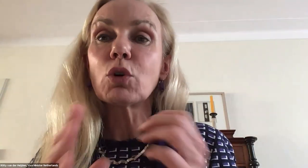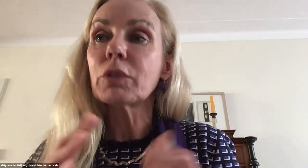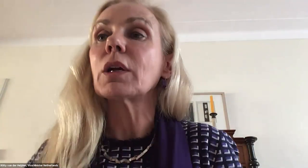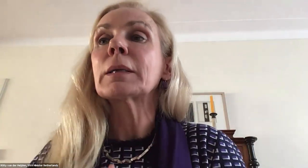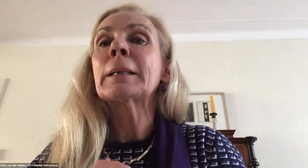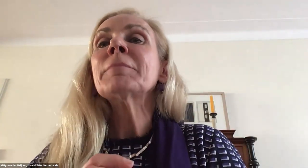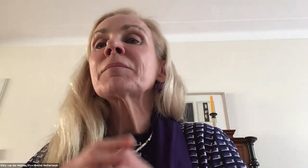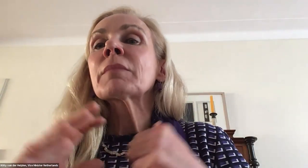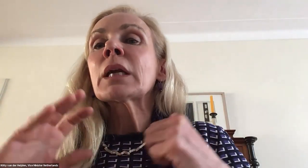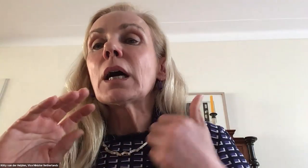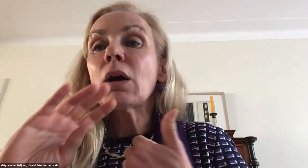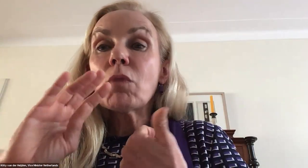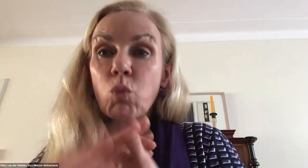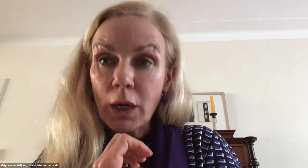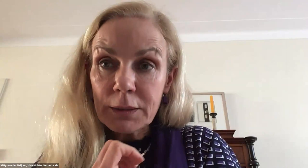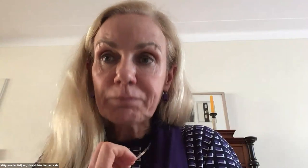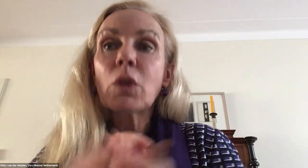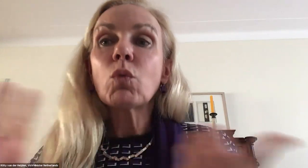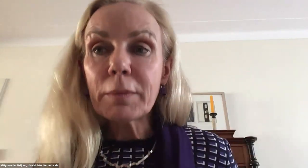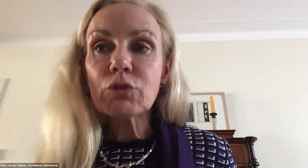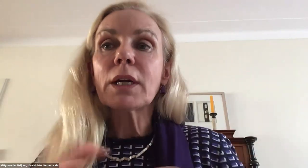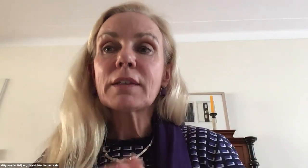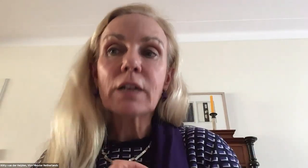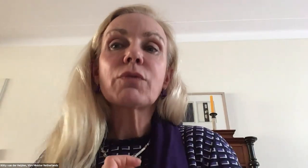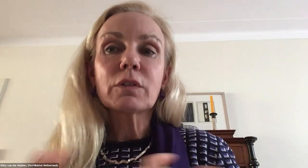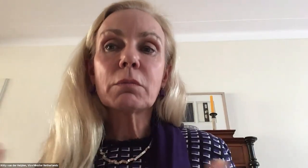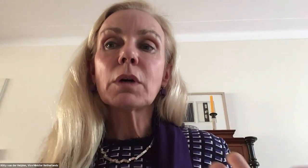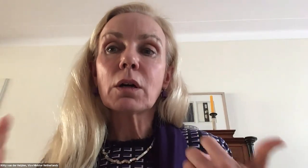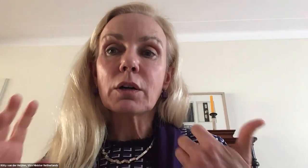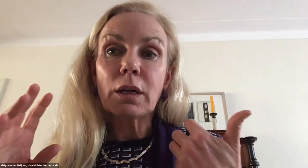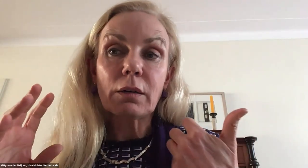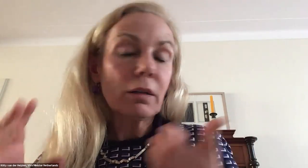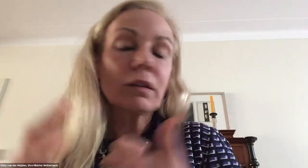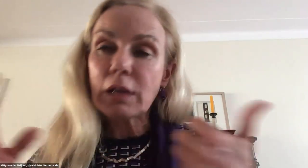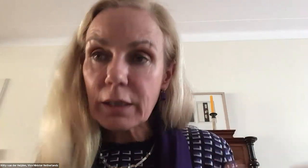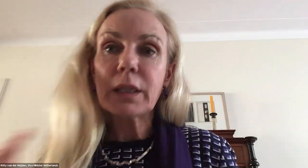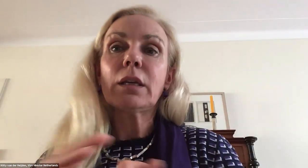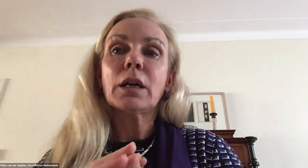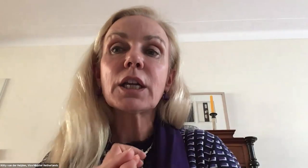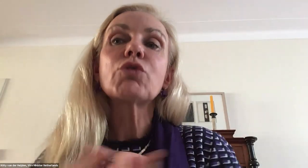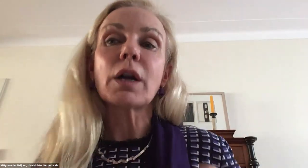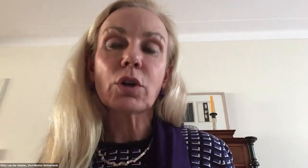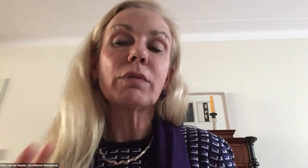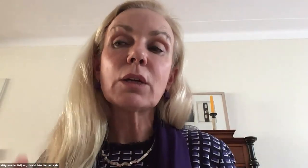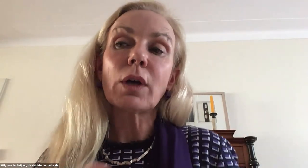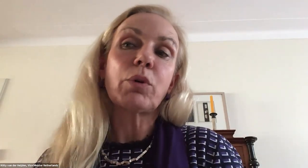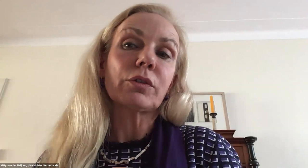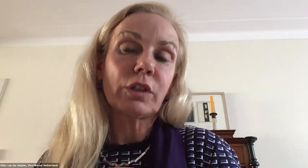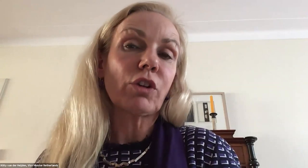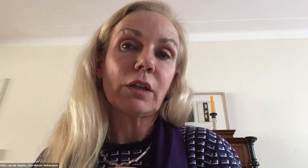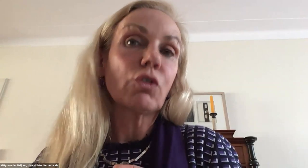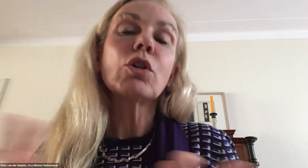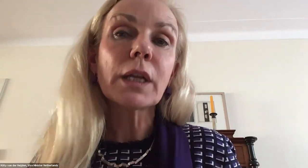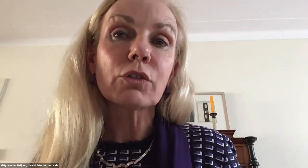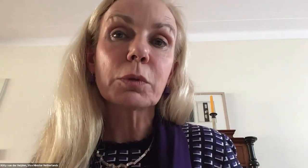important. I'm almost done. One, women's right activism are clearly a key driver of legal and